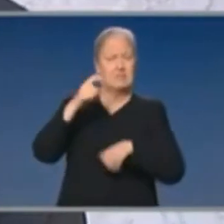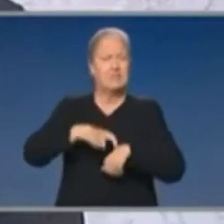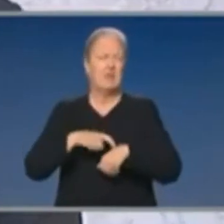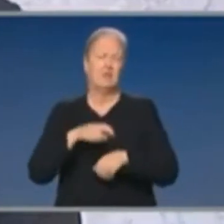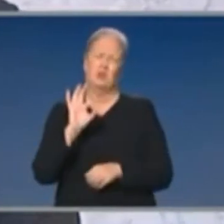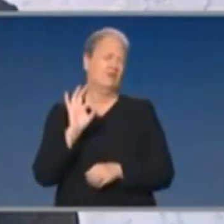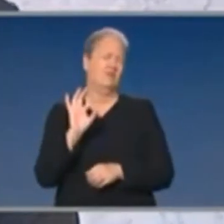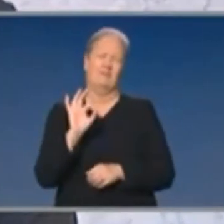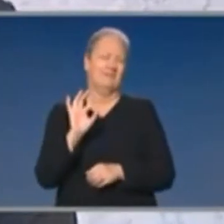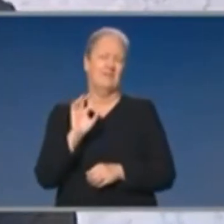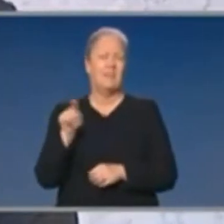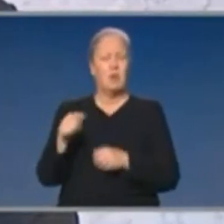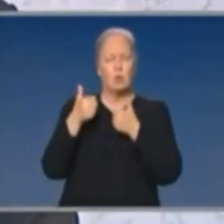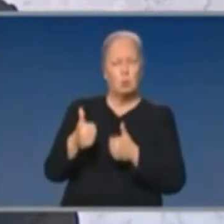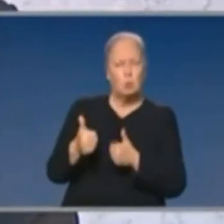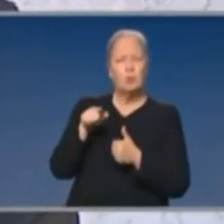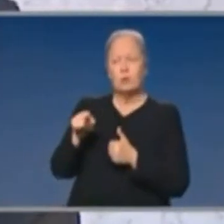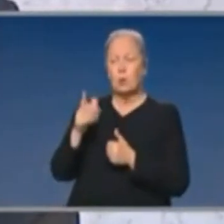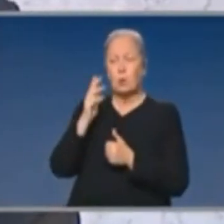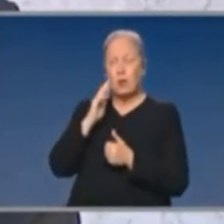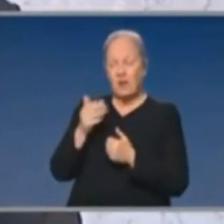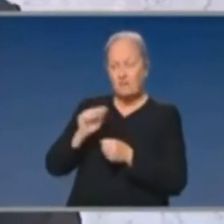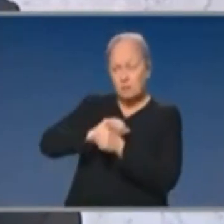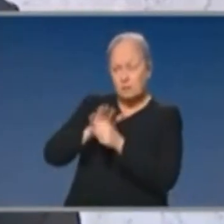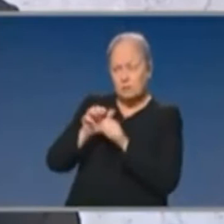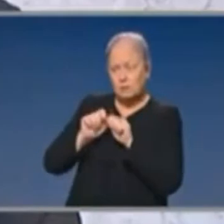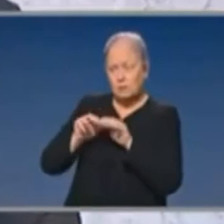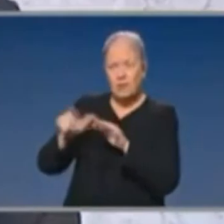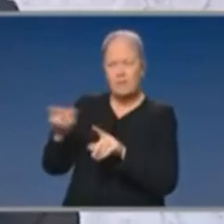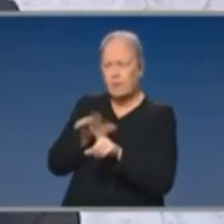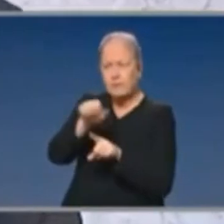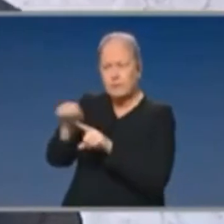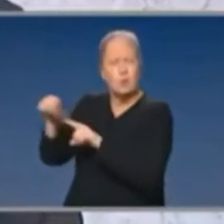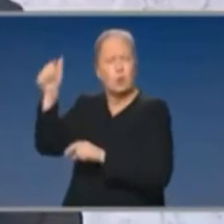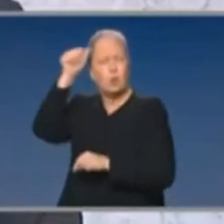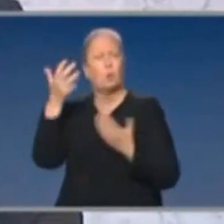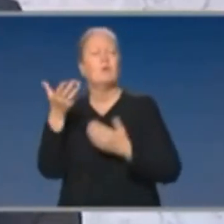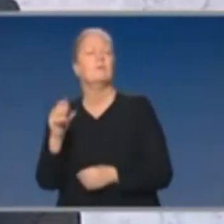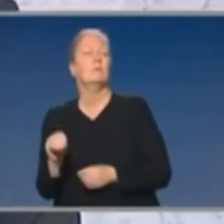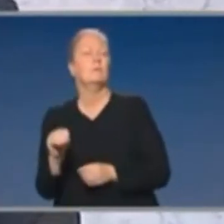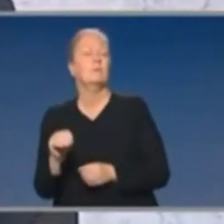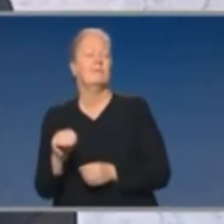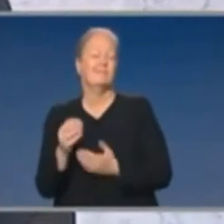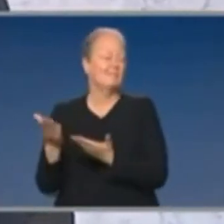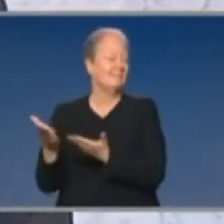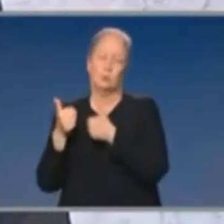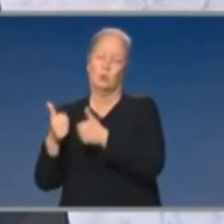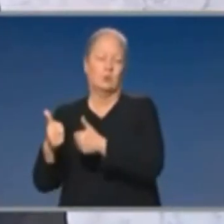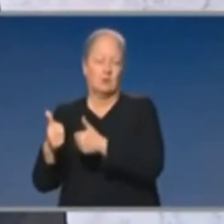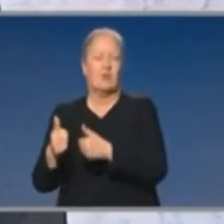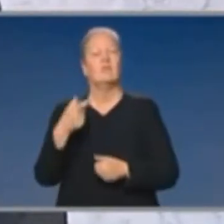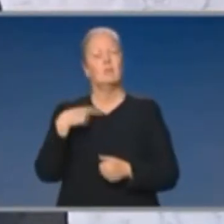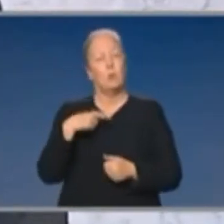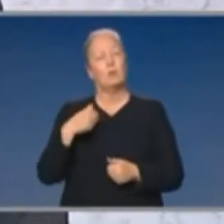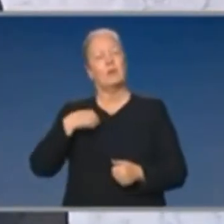They have a tracing capability that can do with outbreaks. That's why I say it's important that we work on building